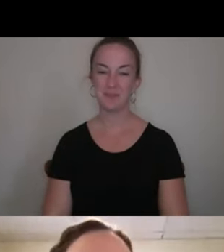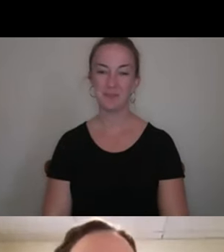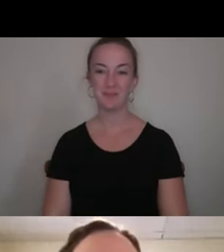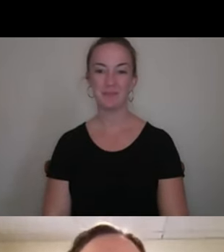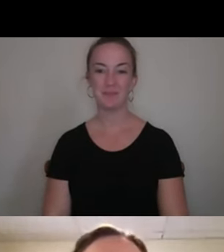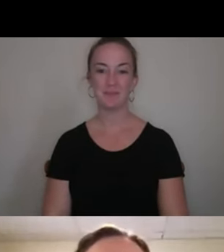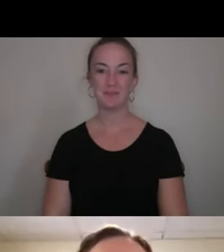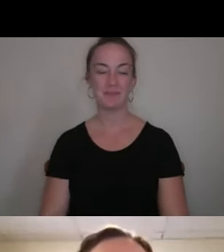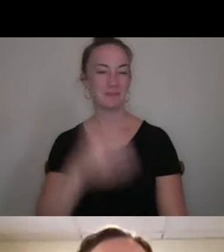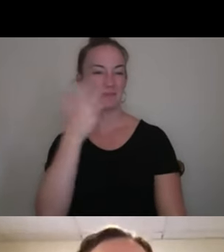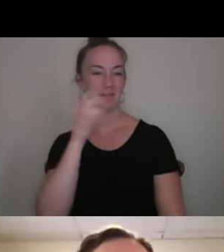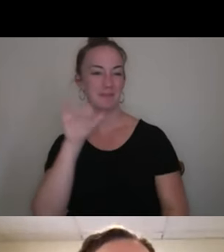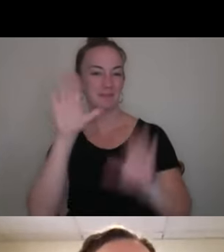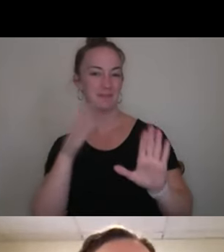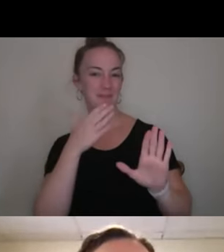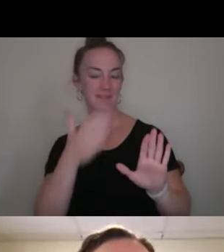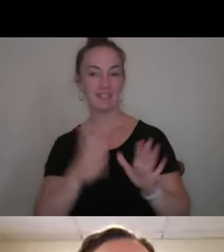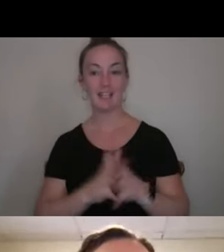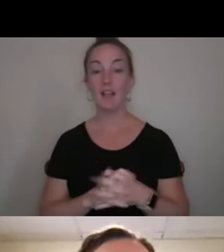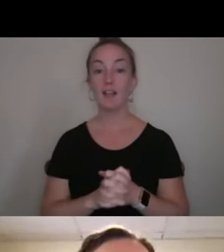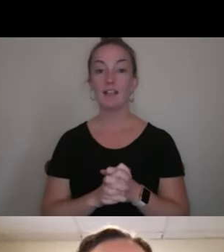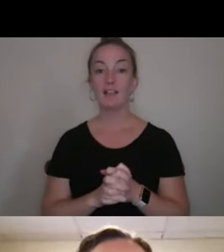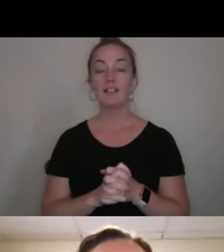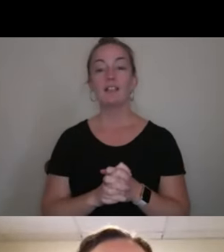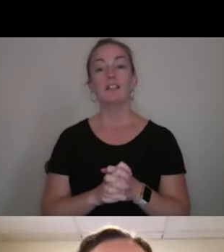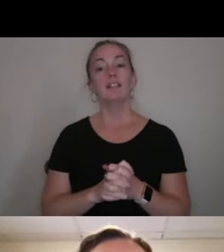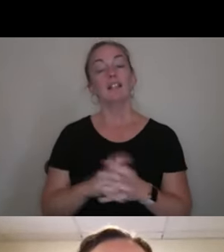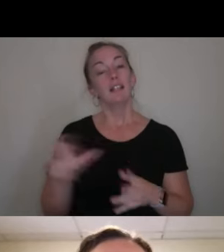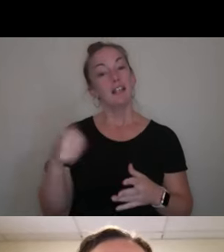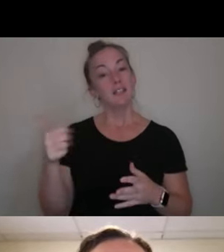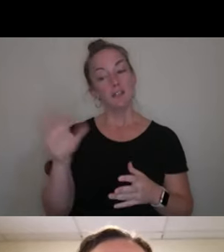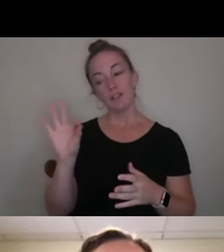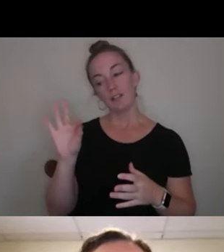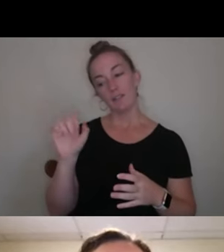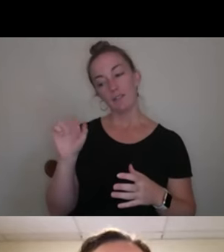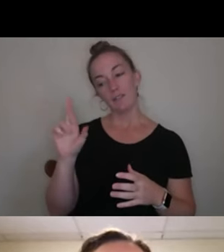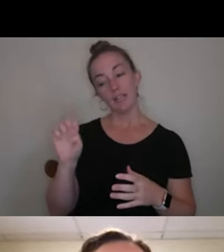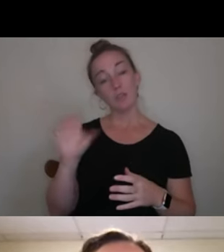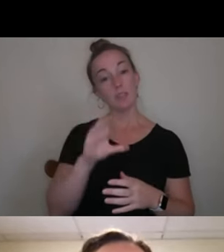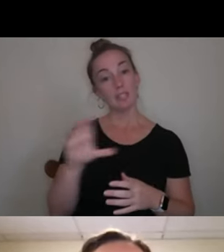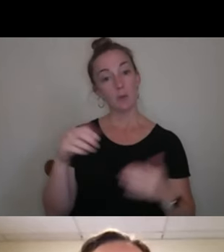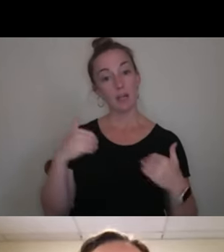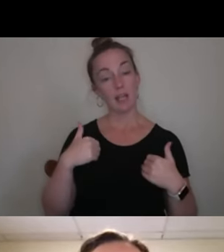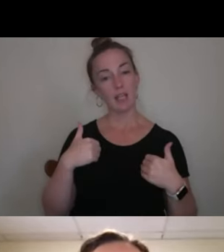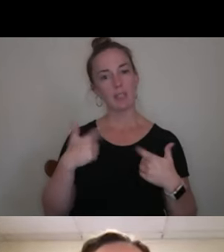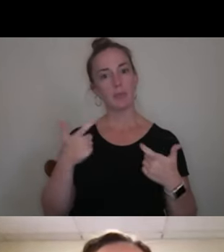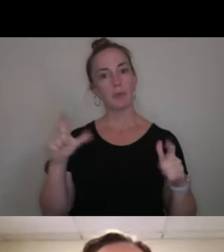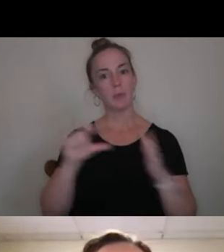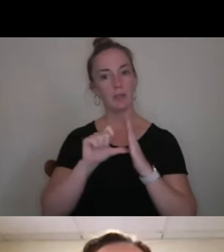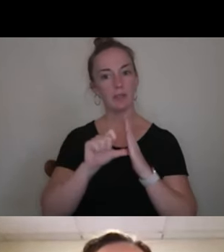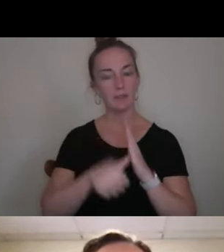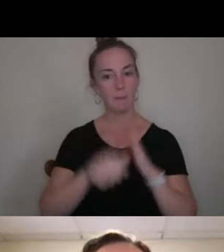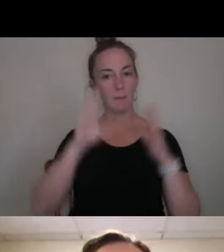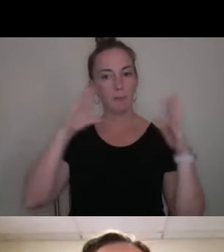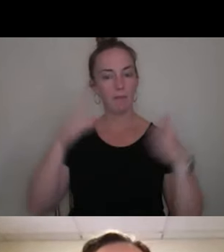Great Thank you. So another feature that Center has is a huge focus on helping